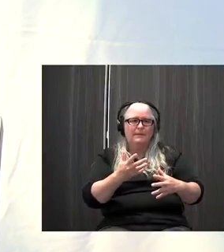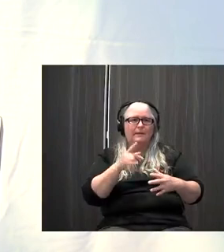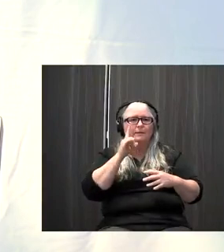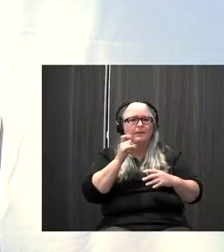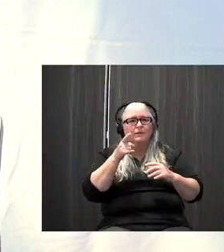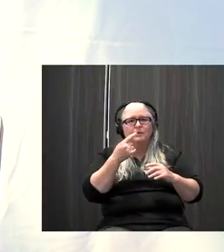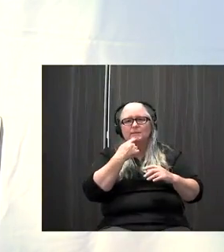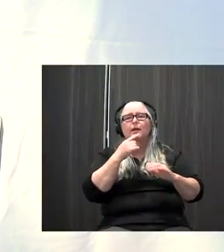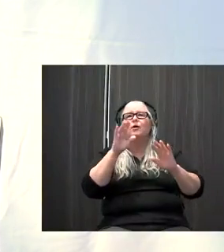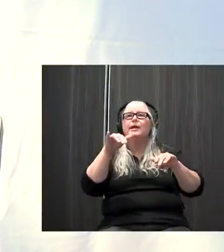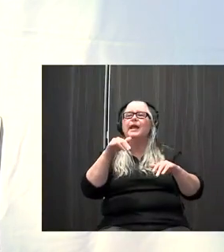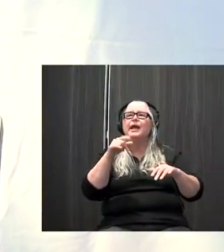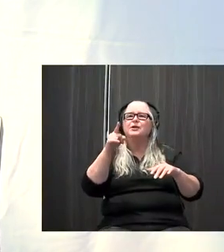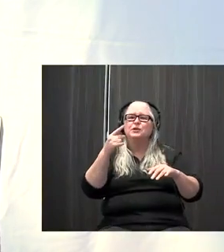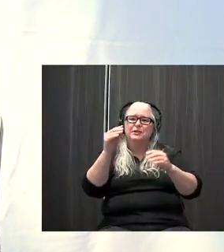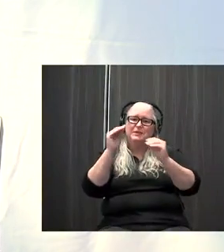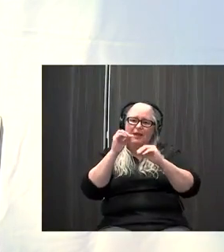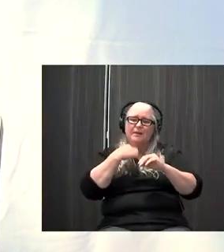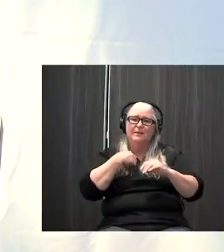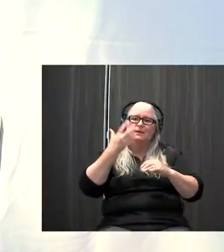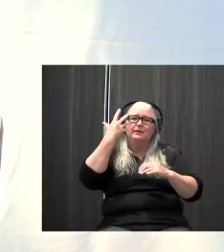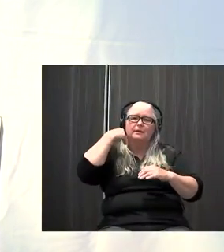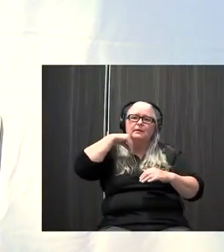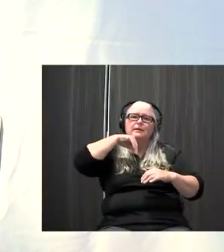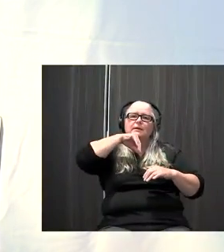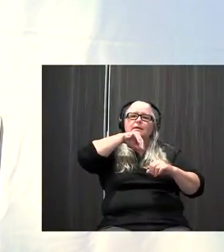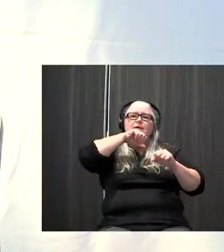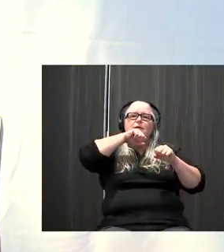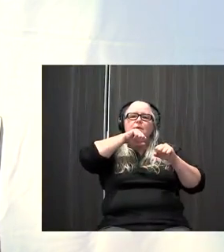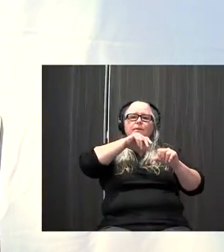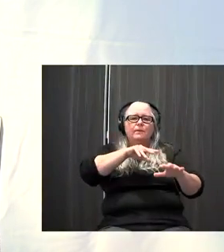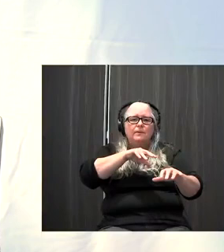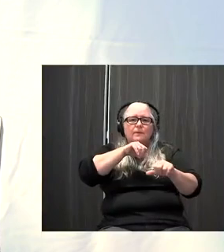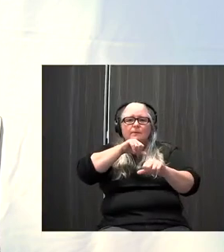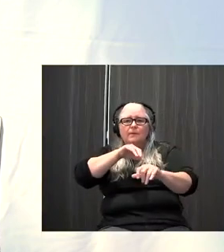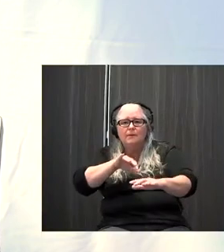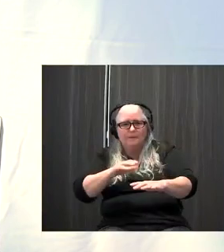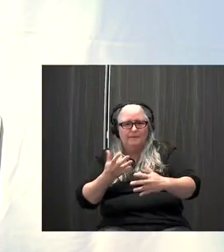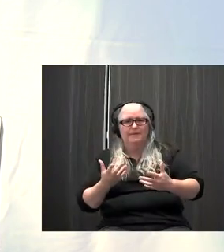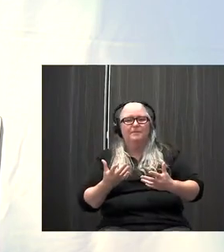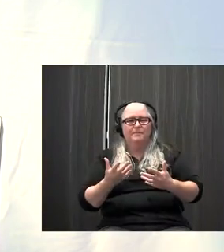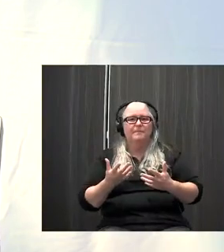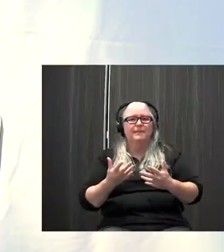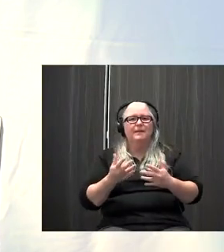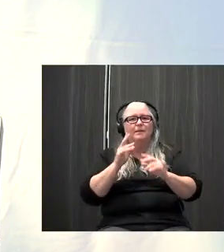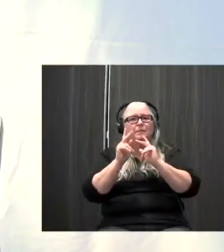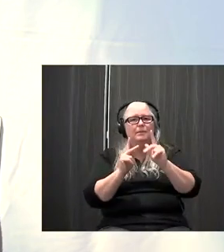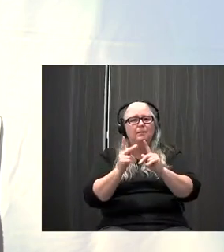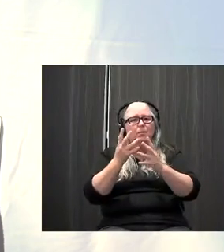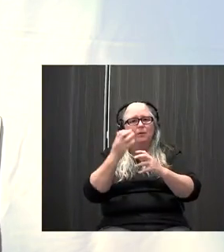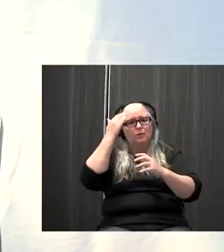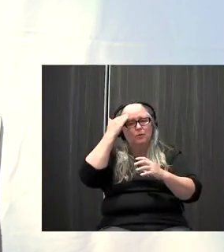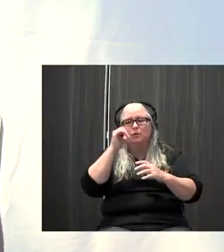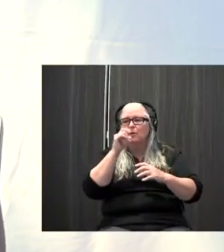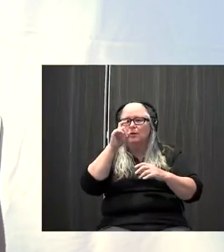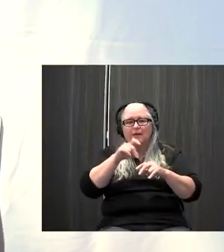this and go, oh, yeah, she taught me inhale, double exhale. So that's one that people remember a lot. People really like to know that they don't have to sit and do this for